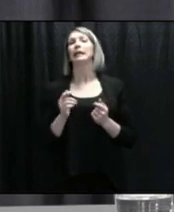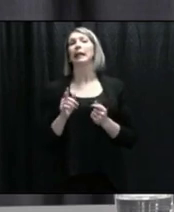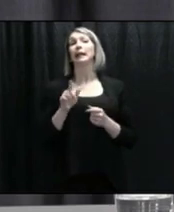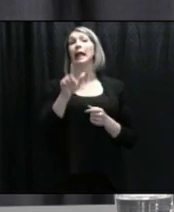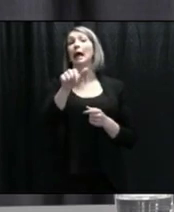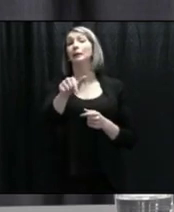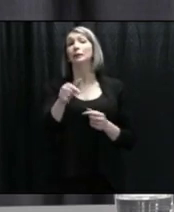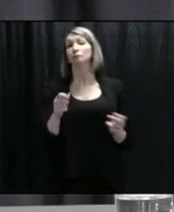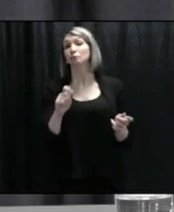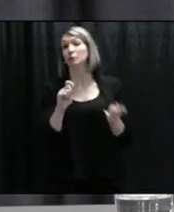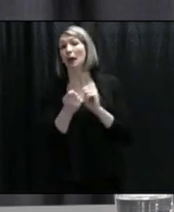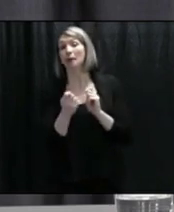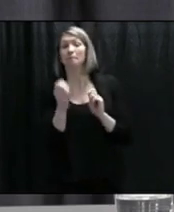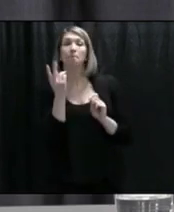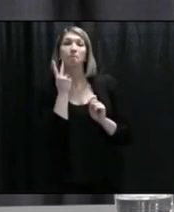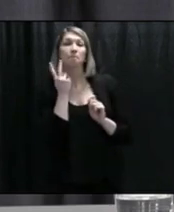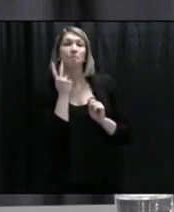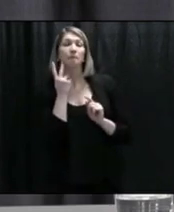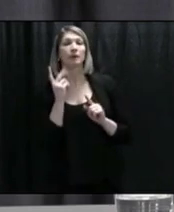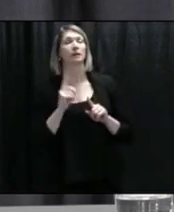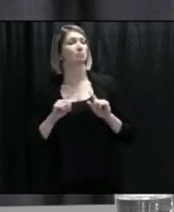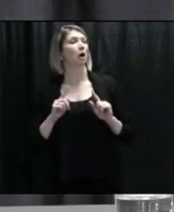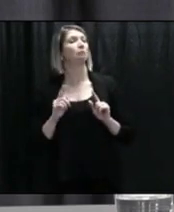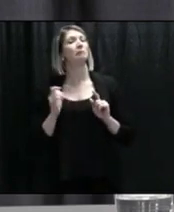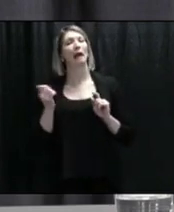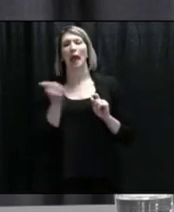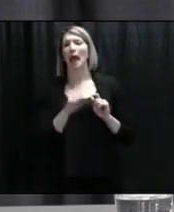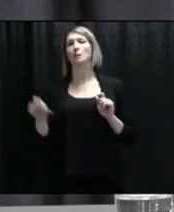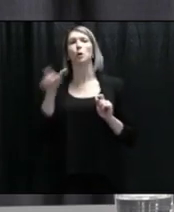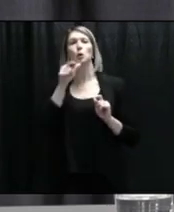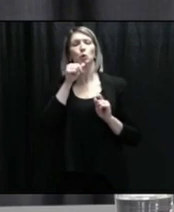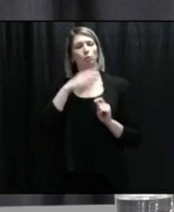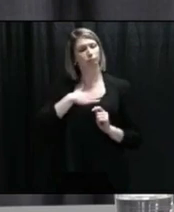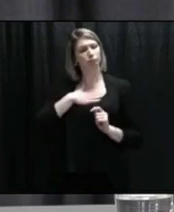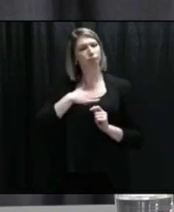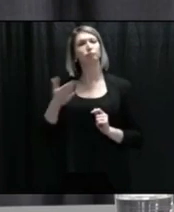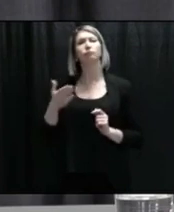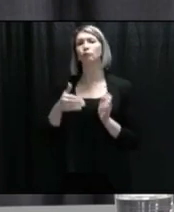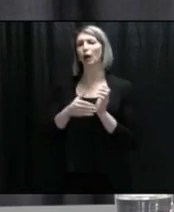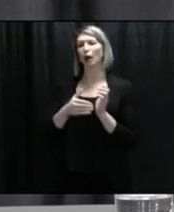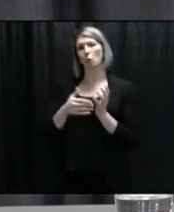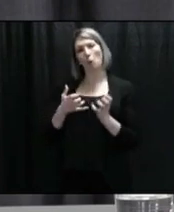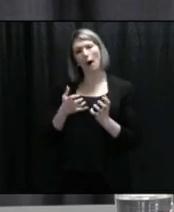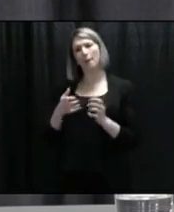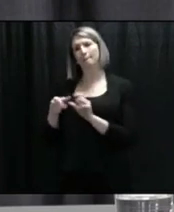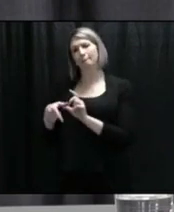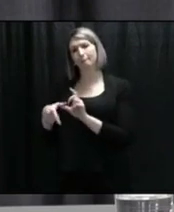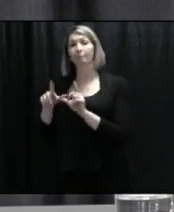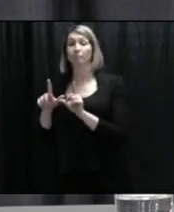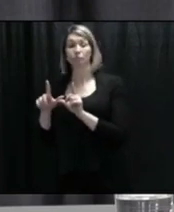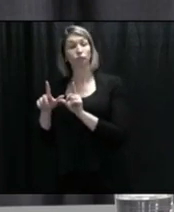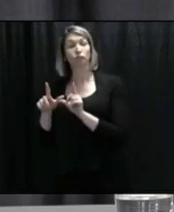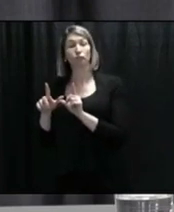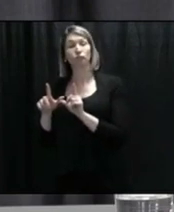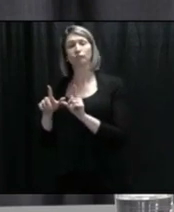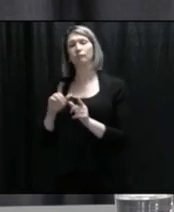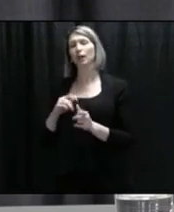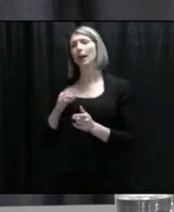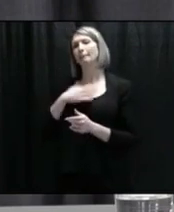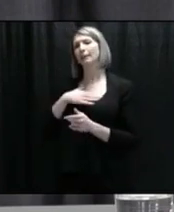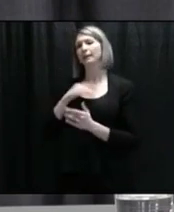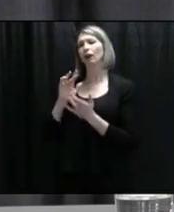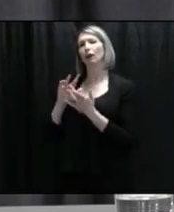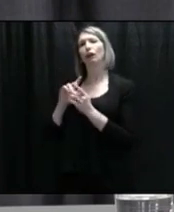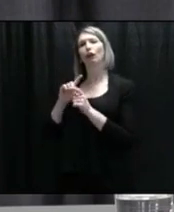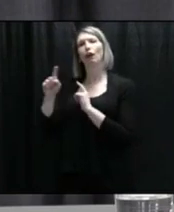But certainly, any offers of help are welcome, and I've pointed them towards the College of Physicians and Surgeons or the College of Registered